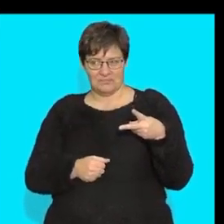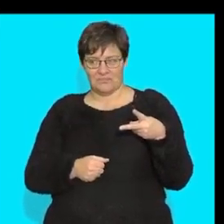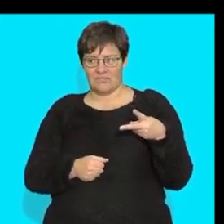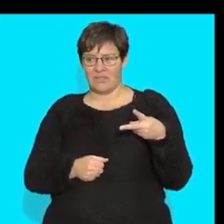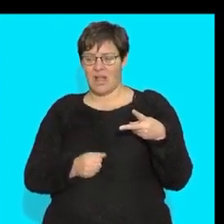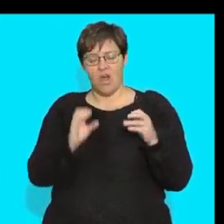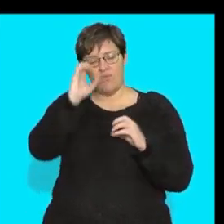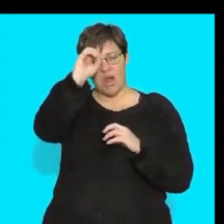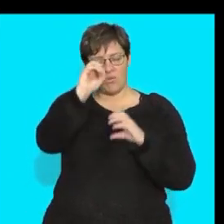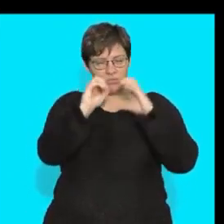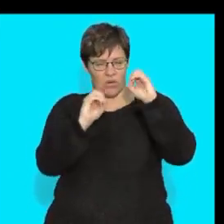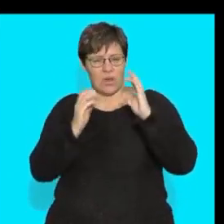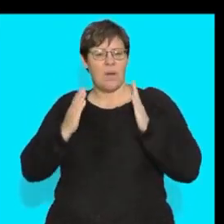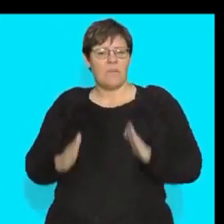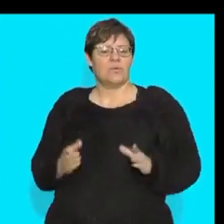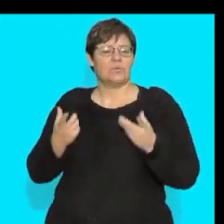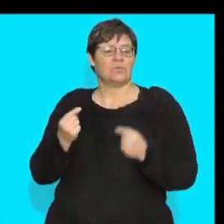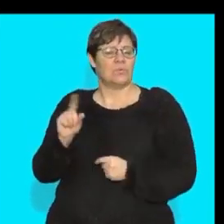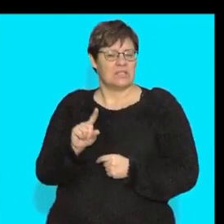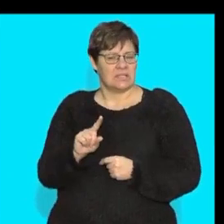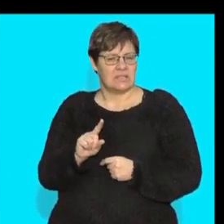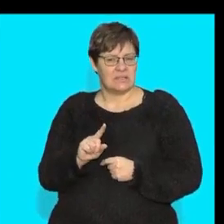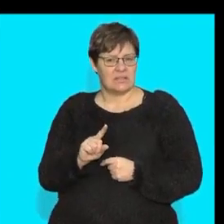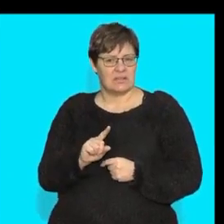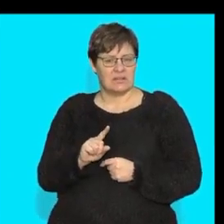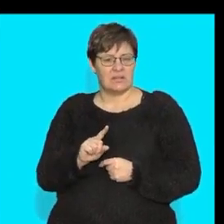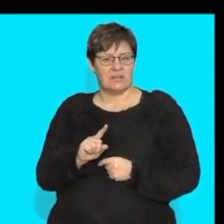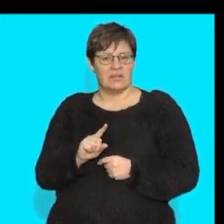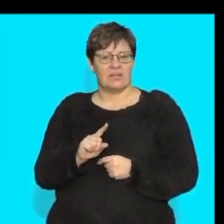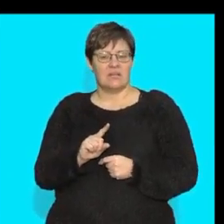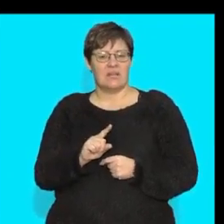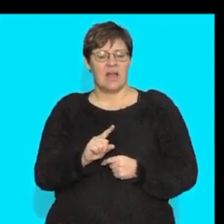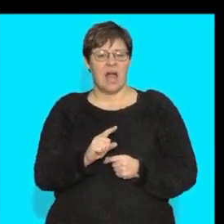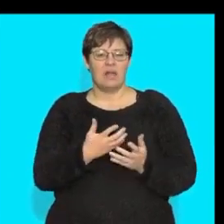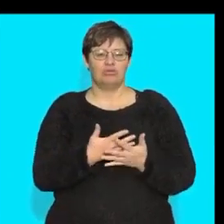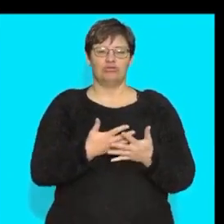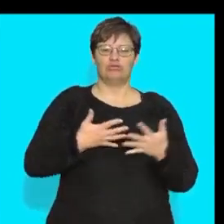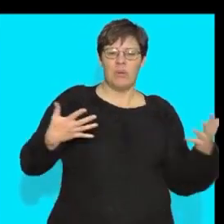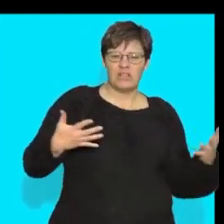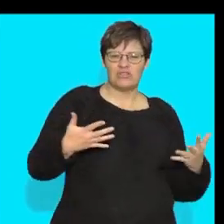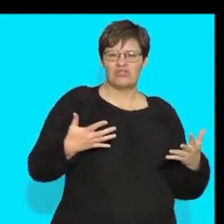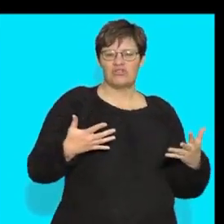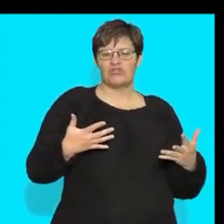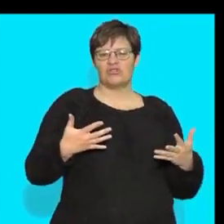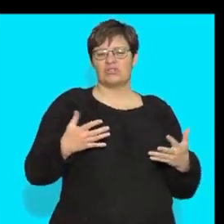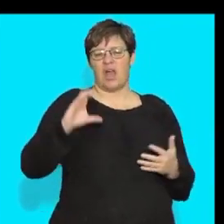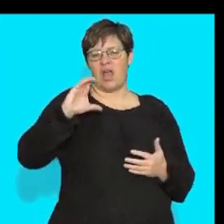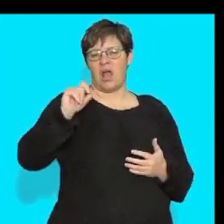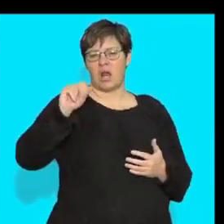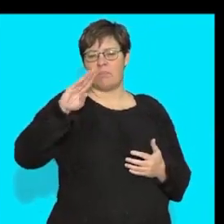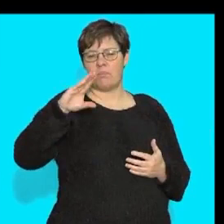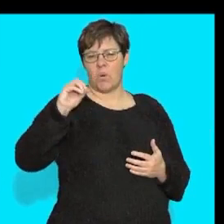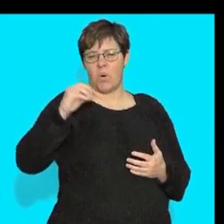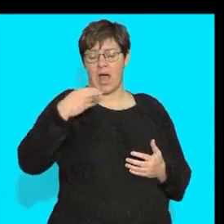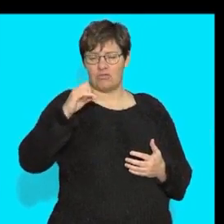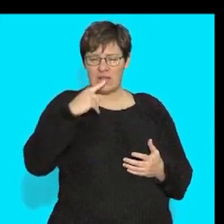round and what does my body do when i do all the excess carbohydrates in the lipids they are changed to this